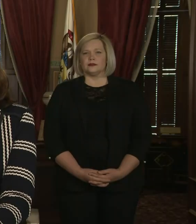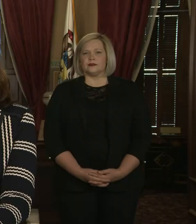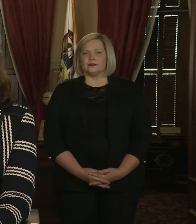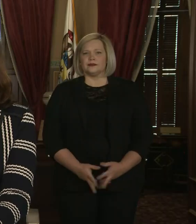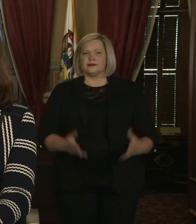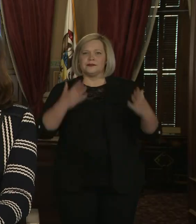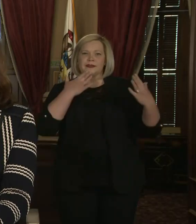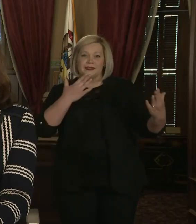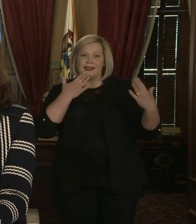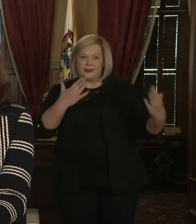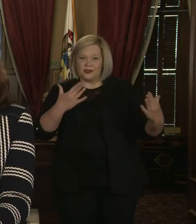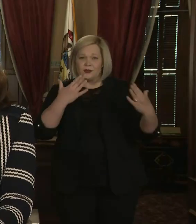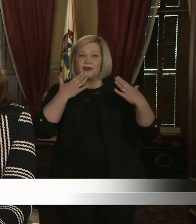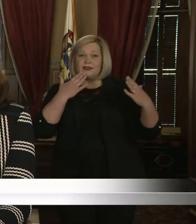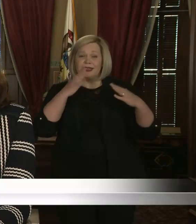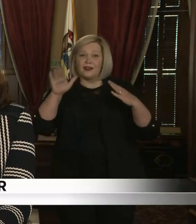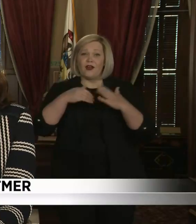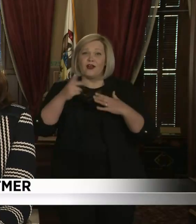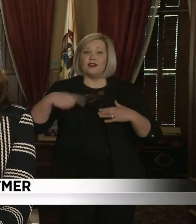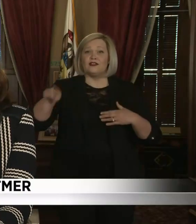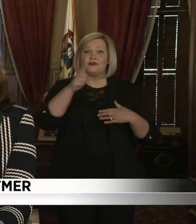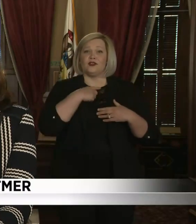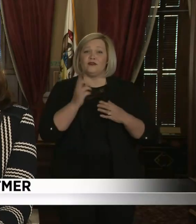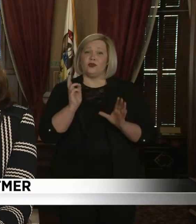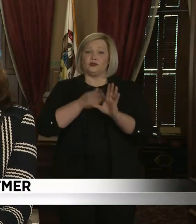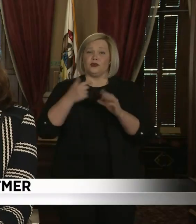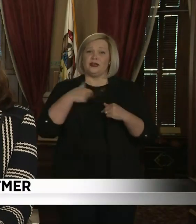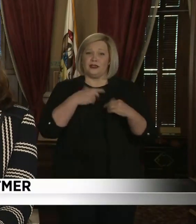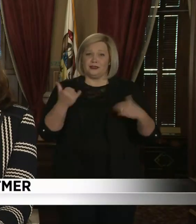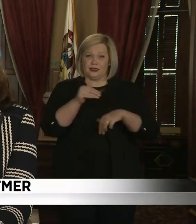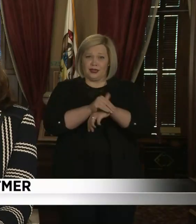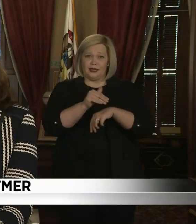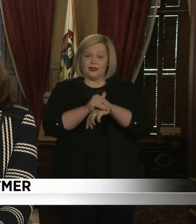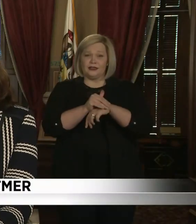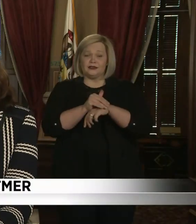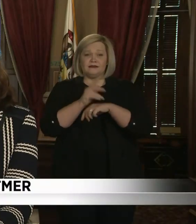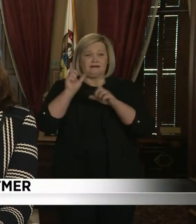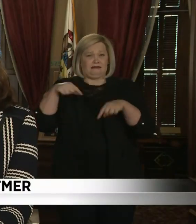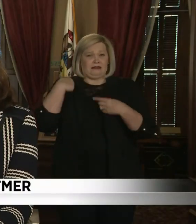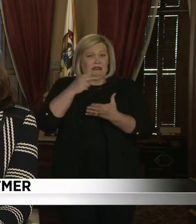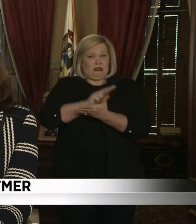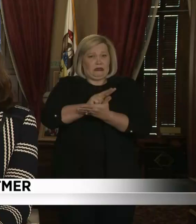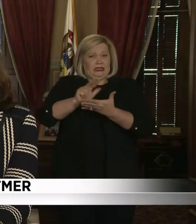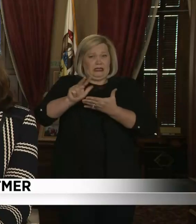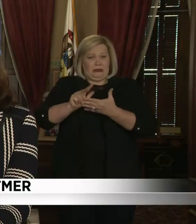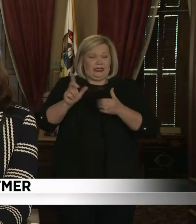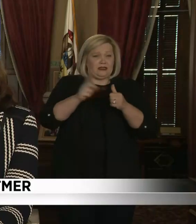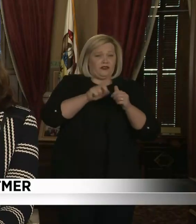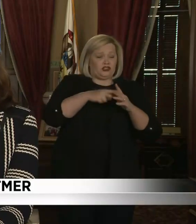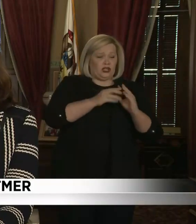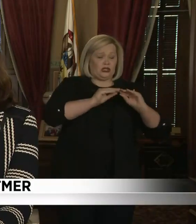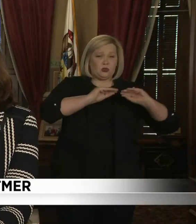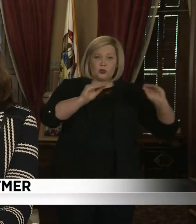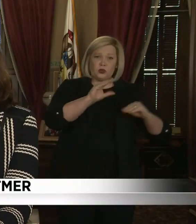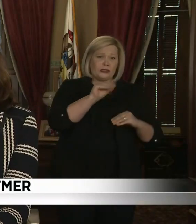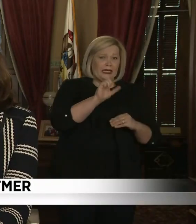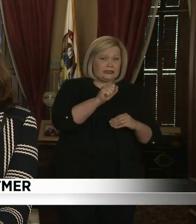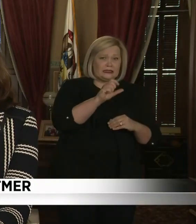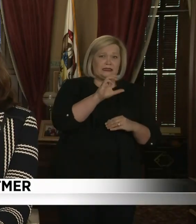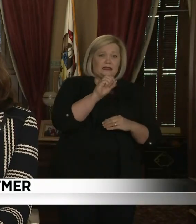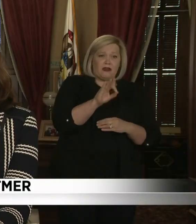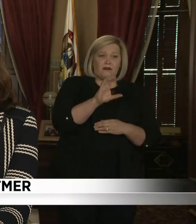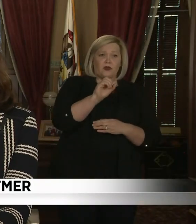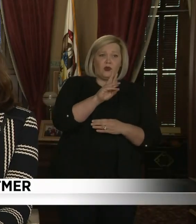Well, thank you all and thank you all for tuning in tonight. In just over three weeks, we've gone from zero cases of COVID